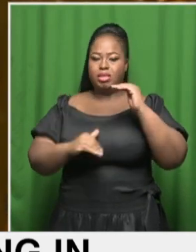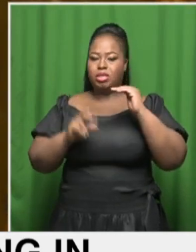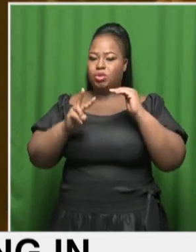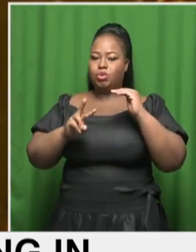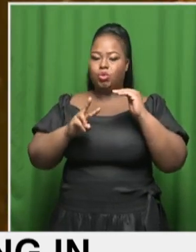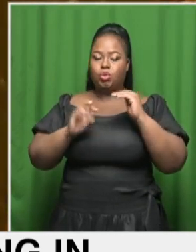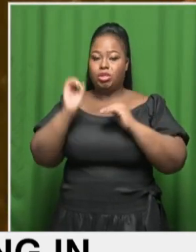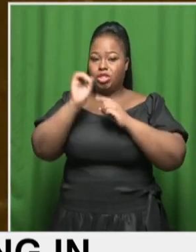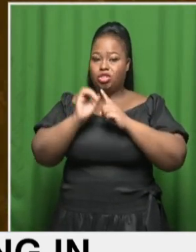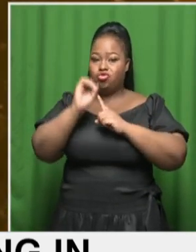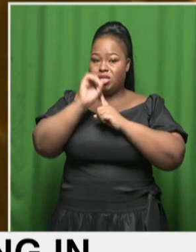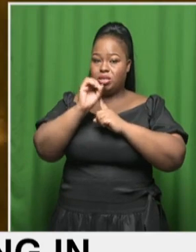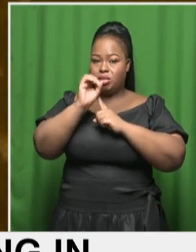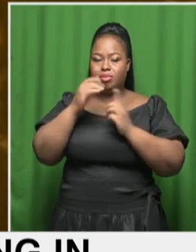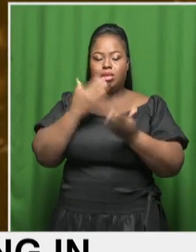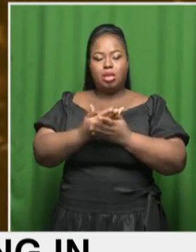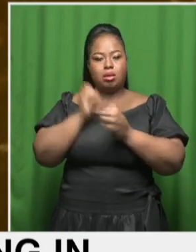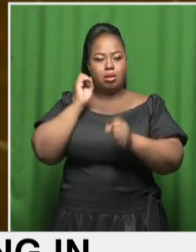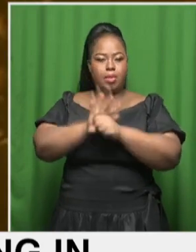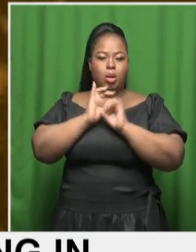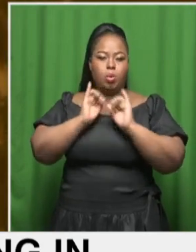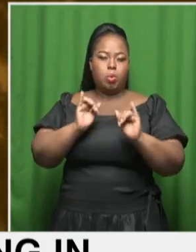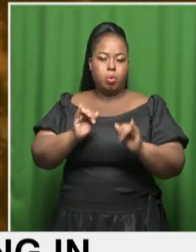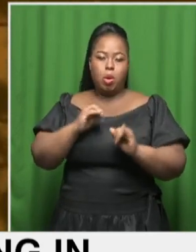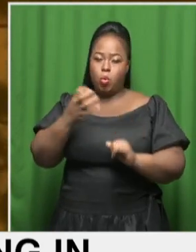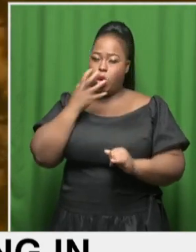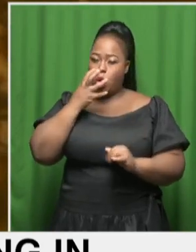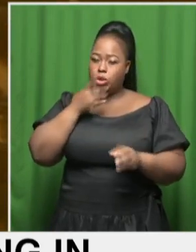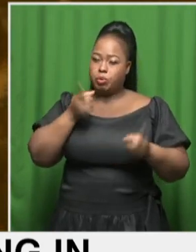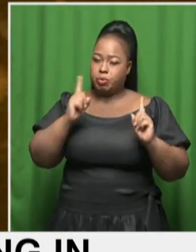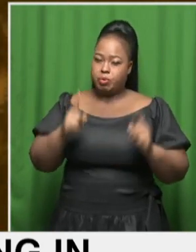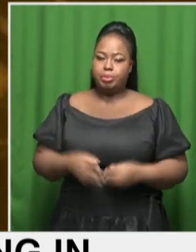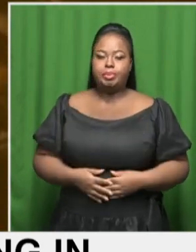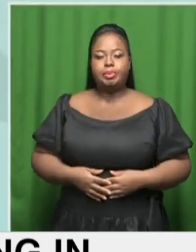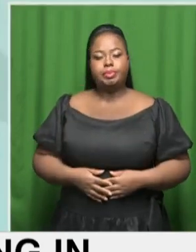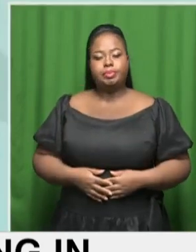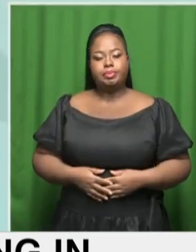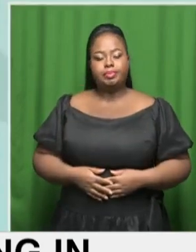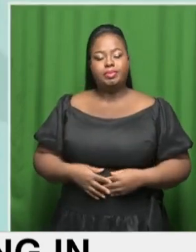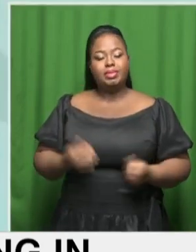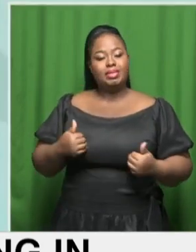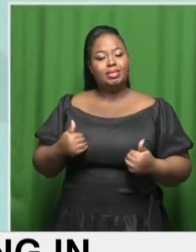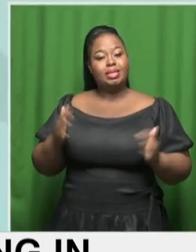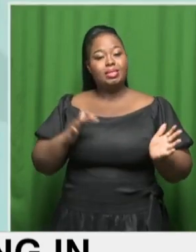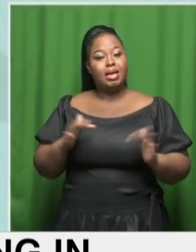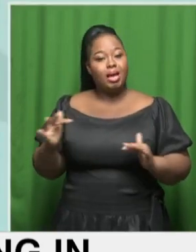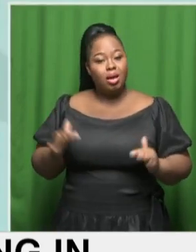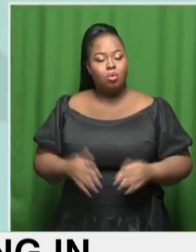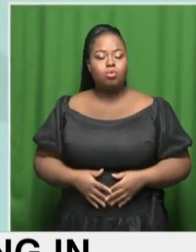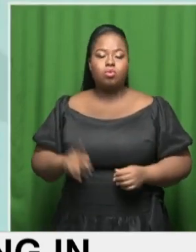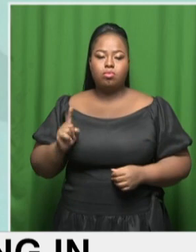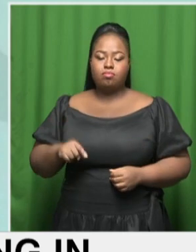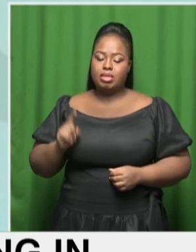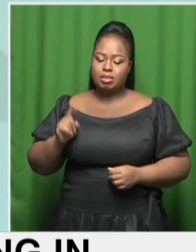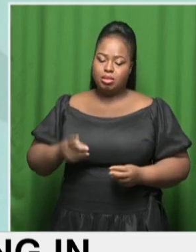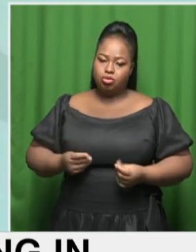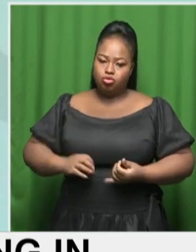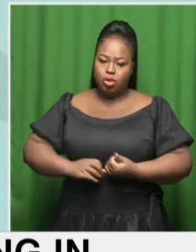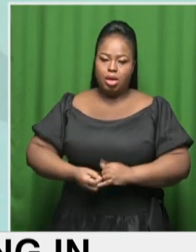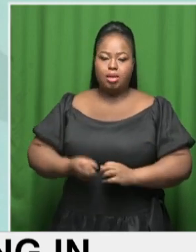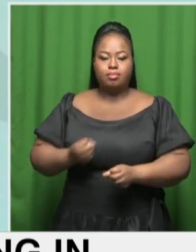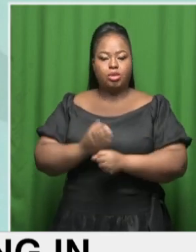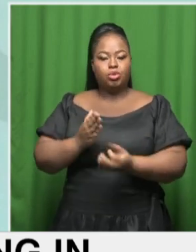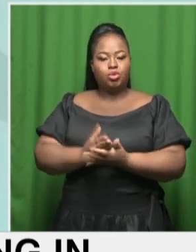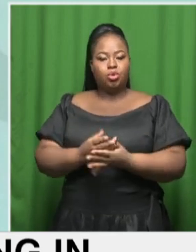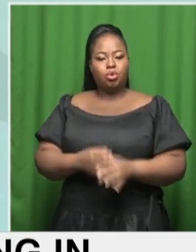which could have catastrophic implications. It starts with parties immediately hitting the fast-forward button on their net-zero